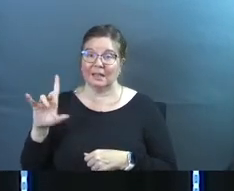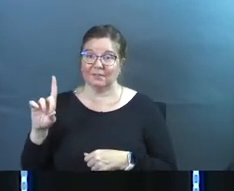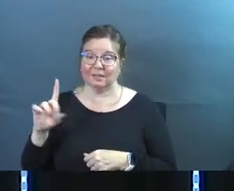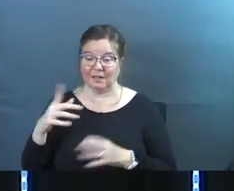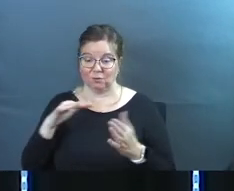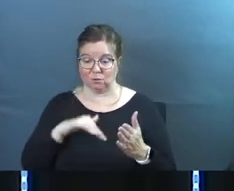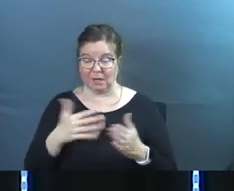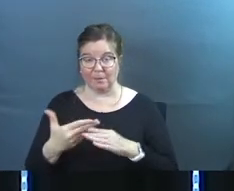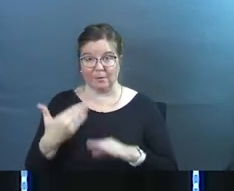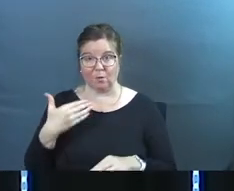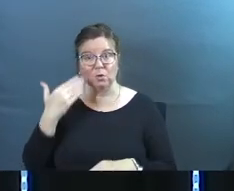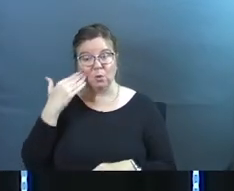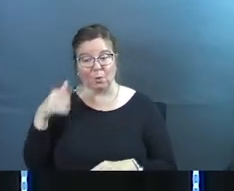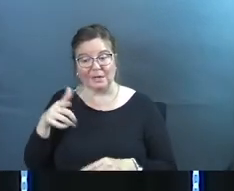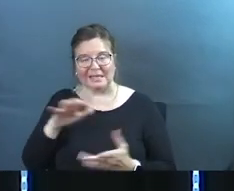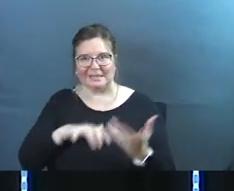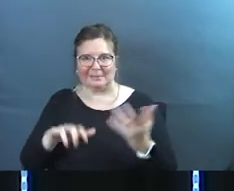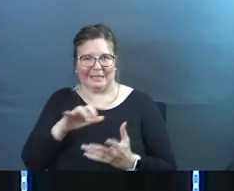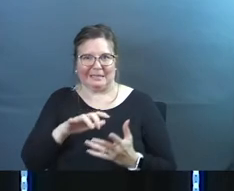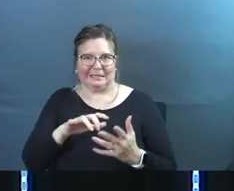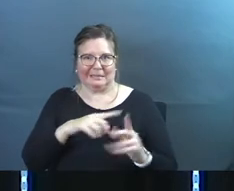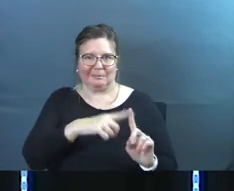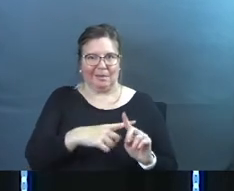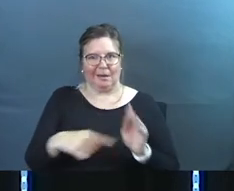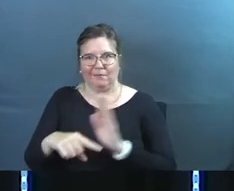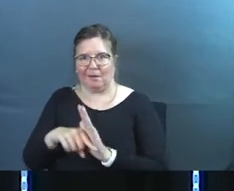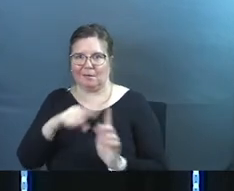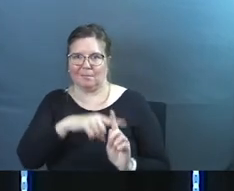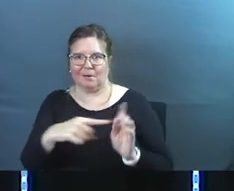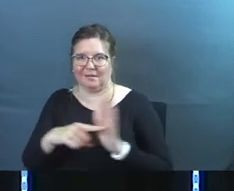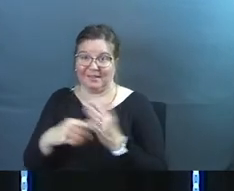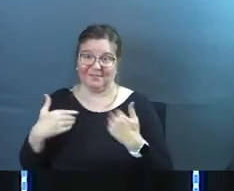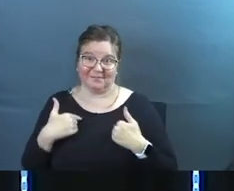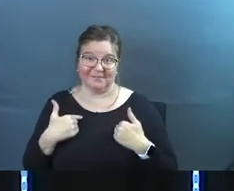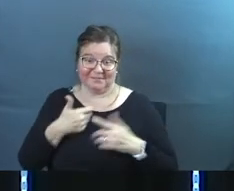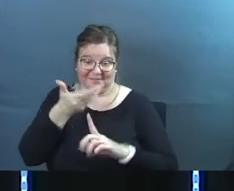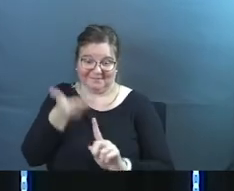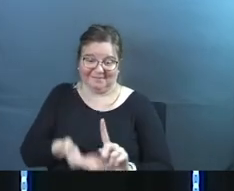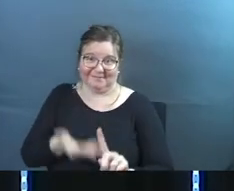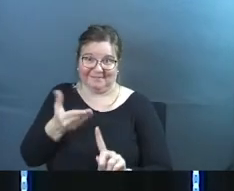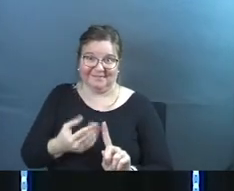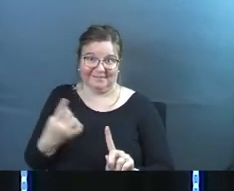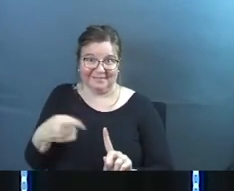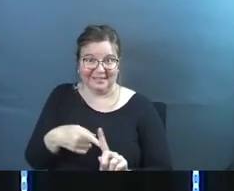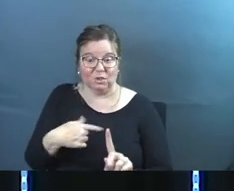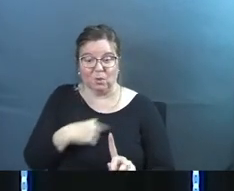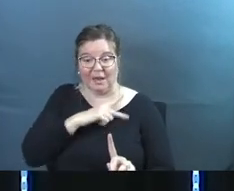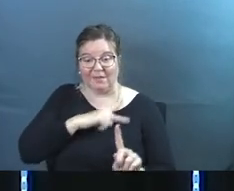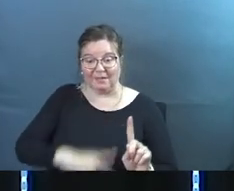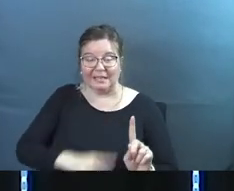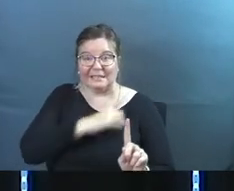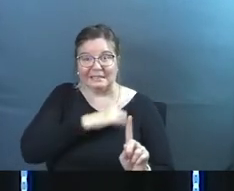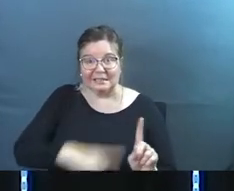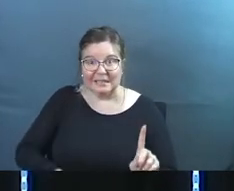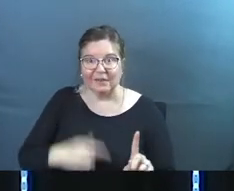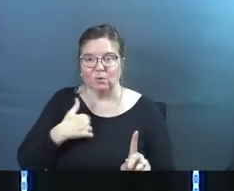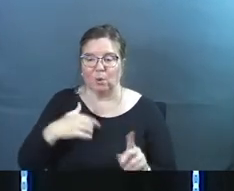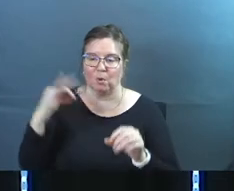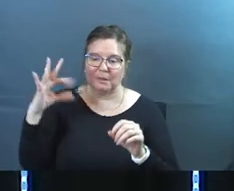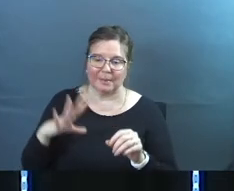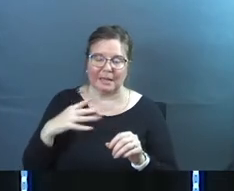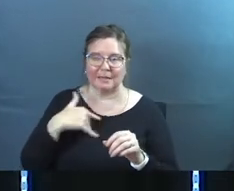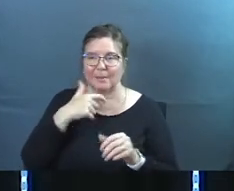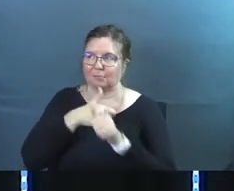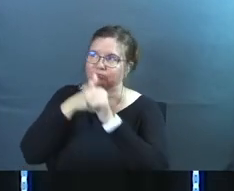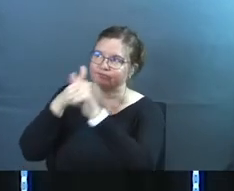studied him before you know he's a mixed bag amen because on the one hand you got King David who's like this pastor this